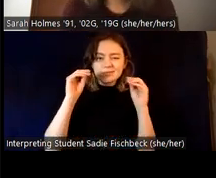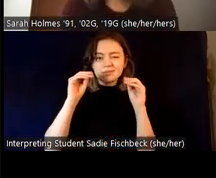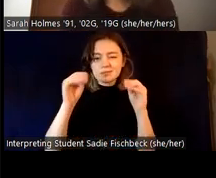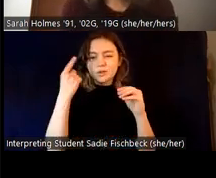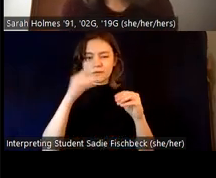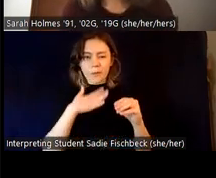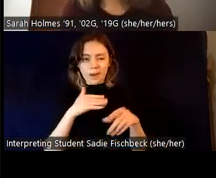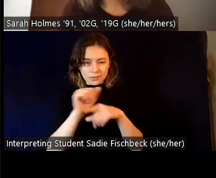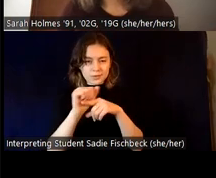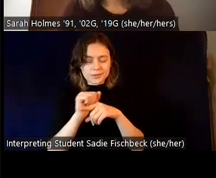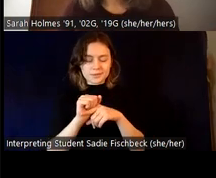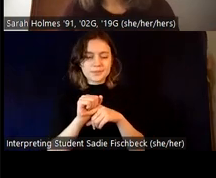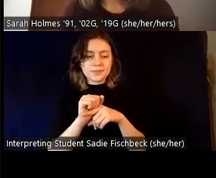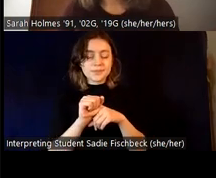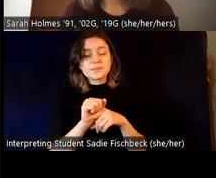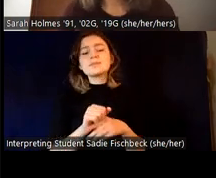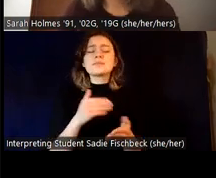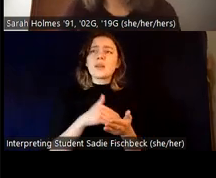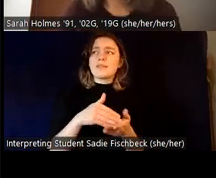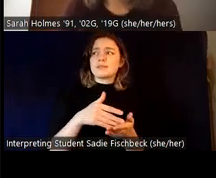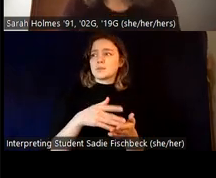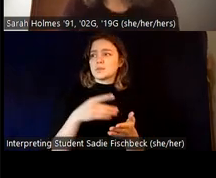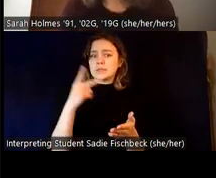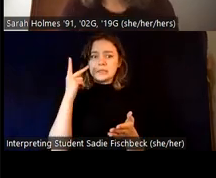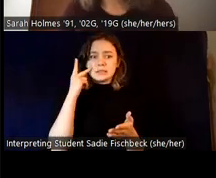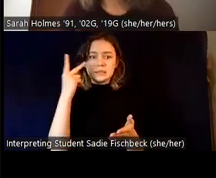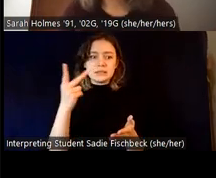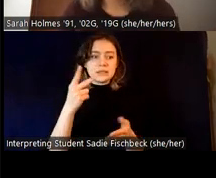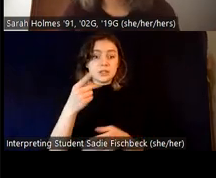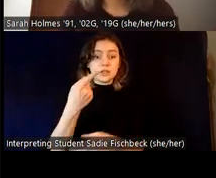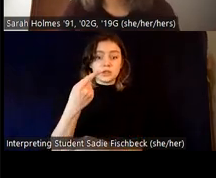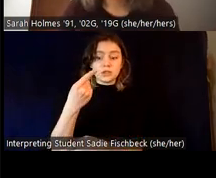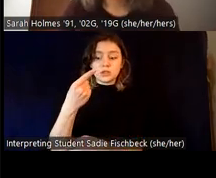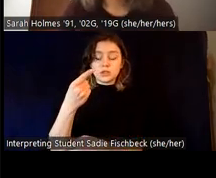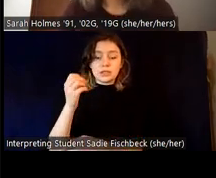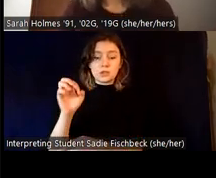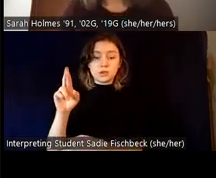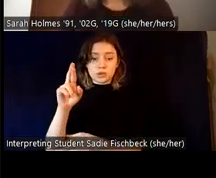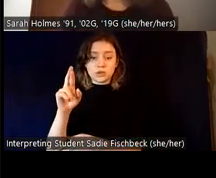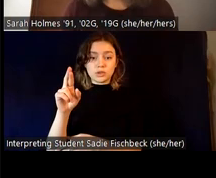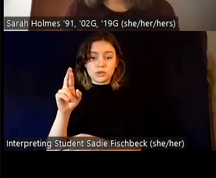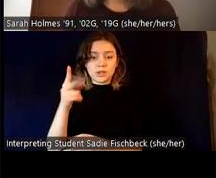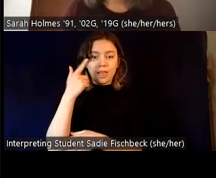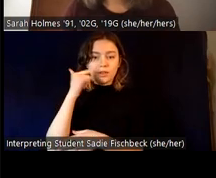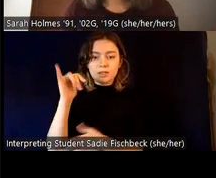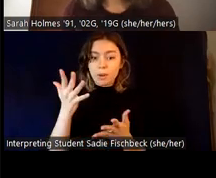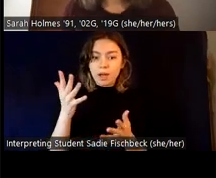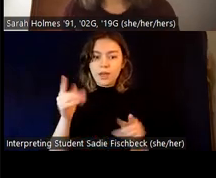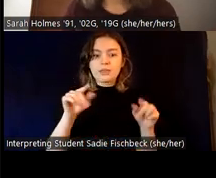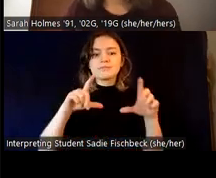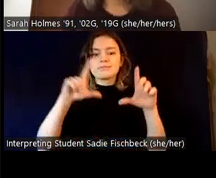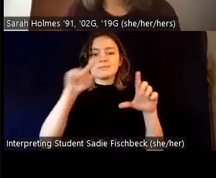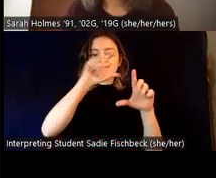so, so often we are still taught that gender looks like the top half of this infographic, that there are two options.